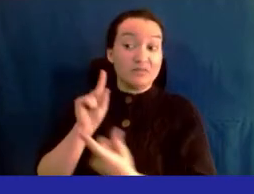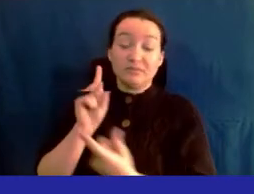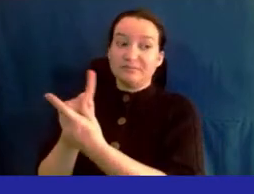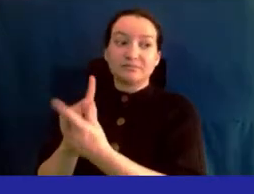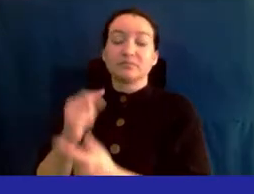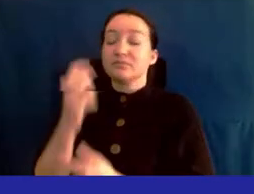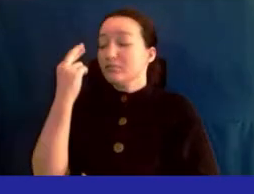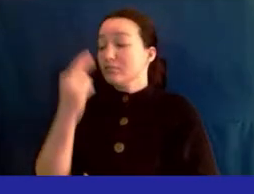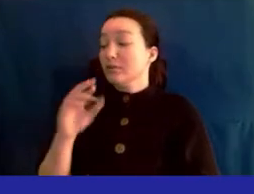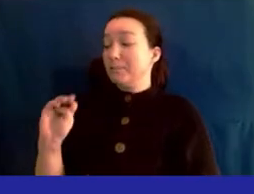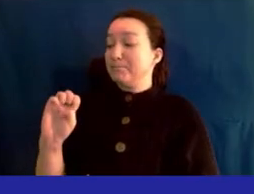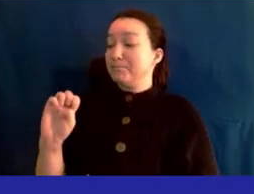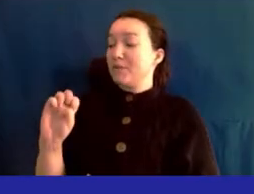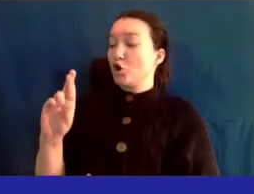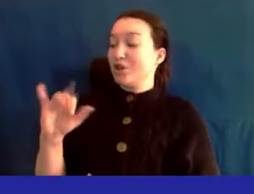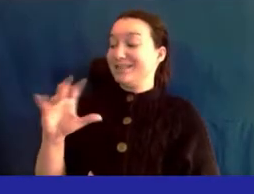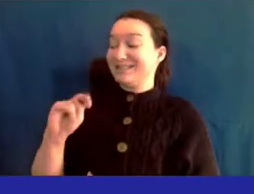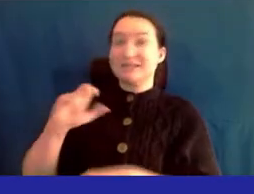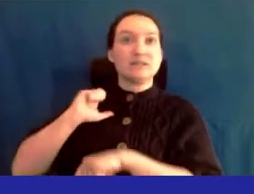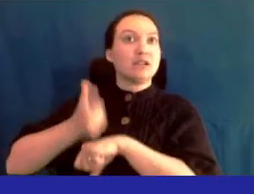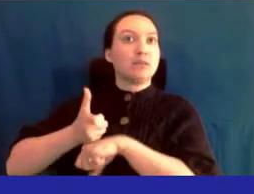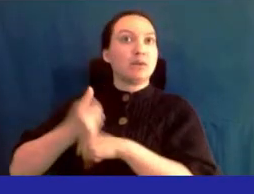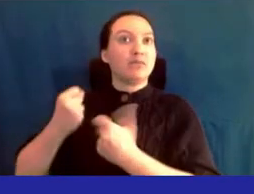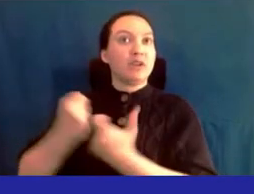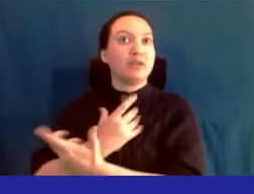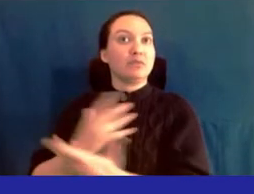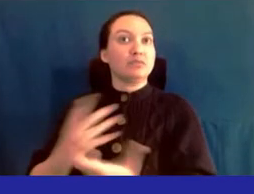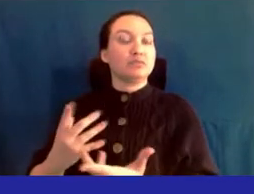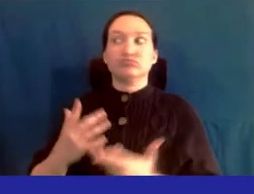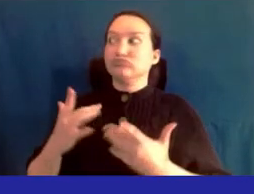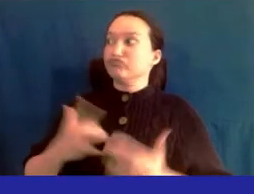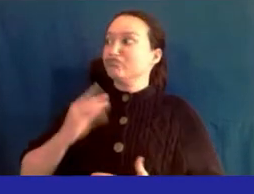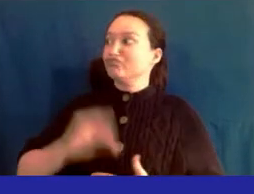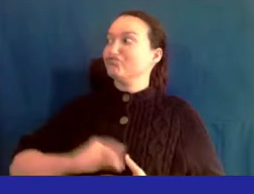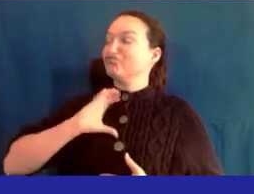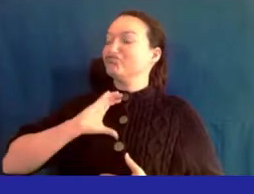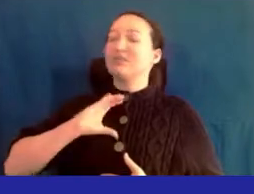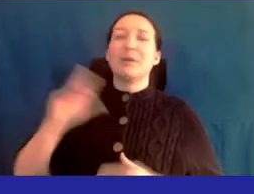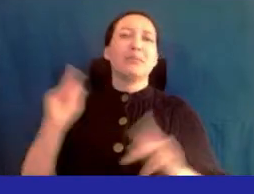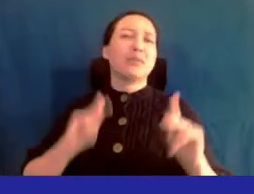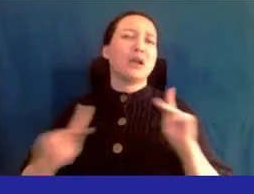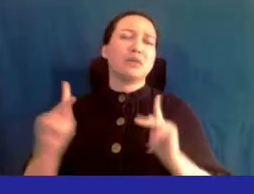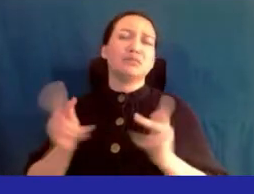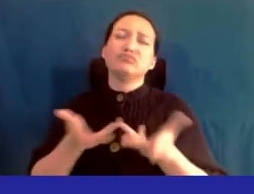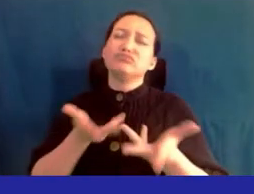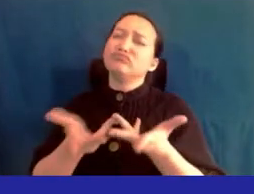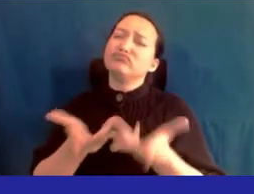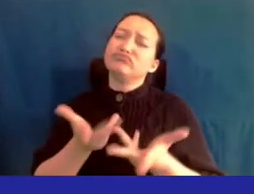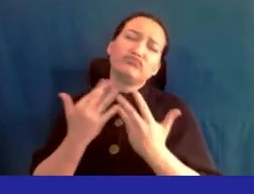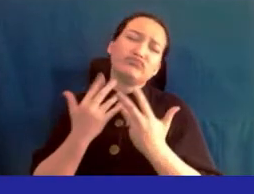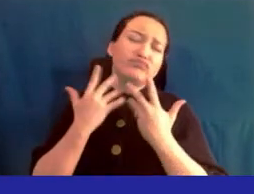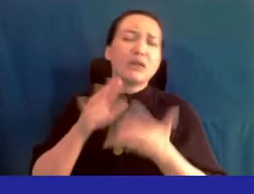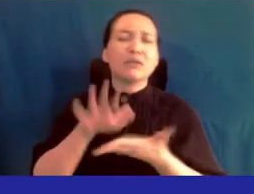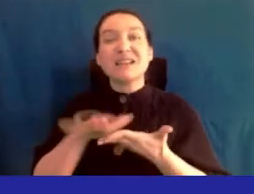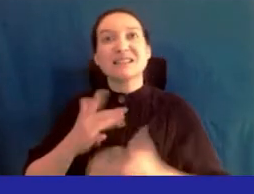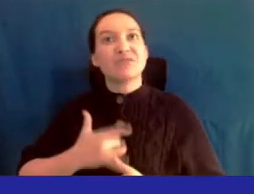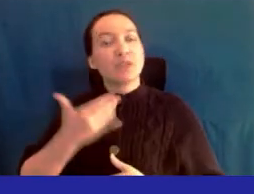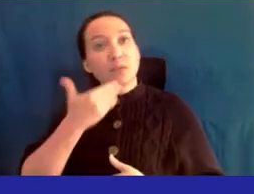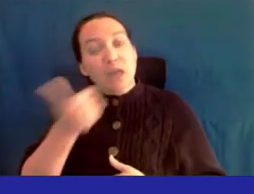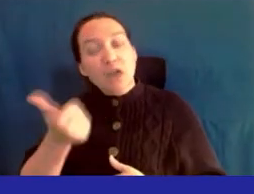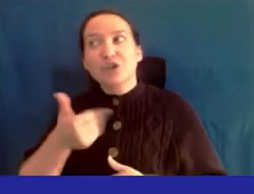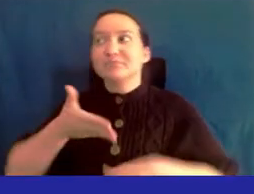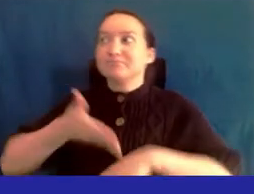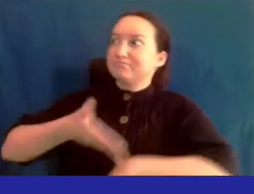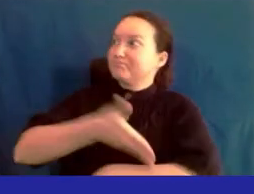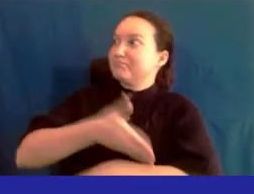because Merlin set it all up so I was feeling good. And everyone was treating me very nice, and I was feeling better, and I was getting